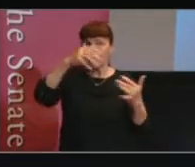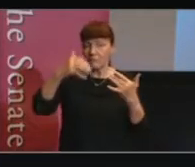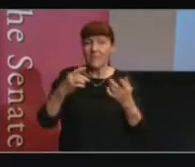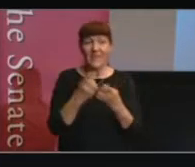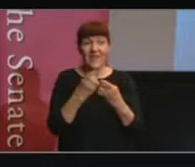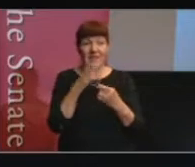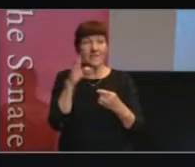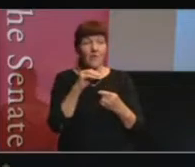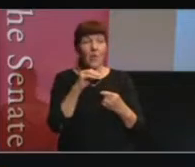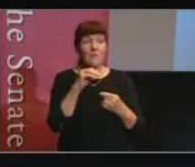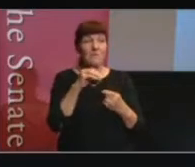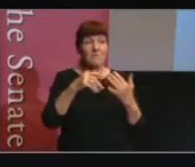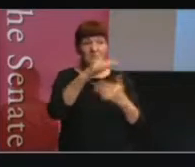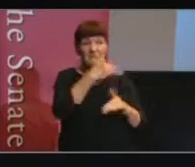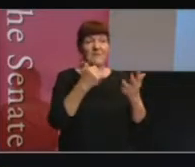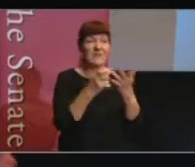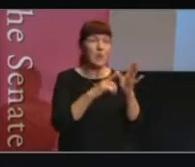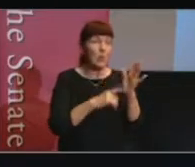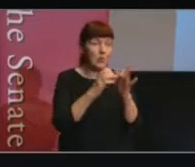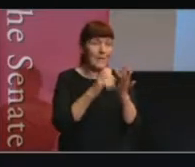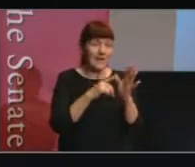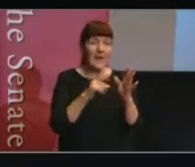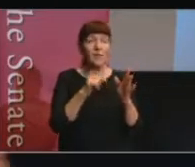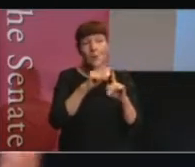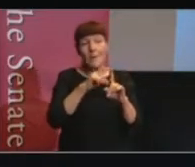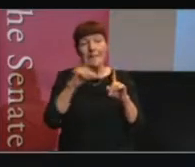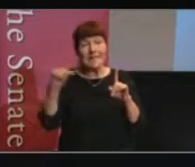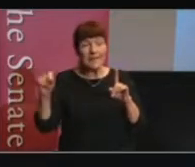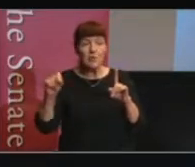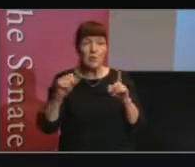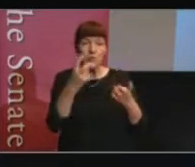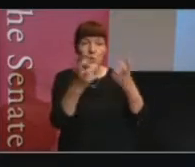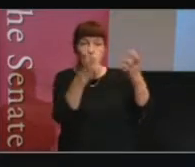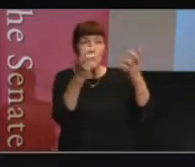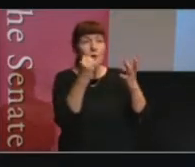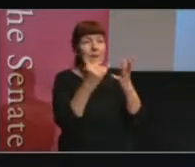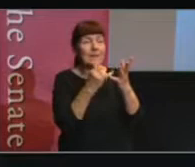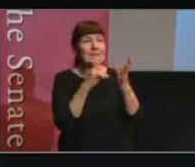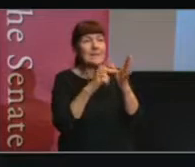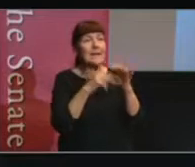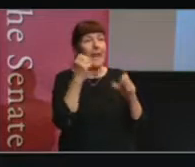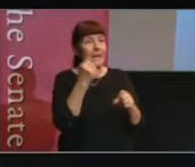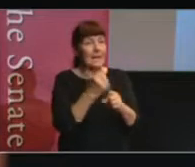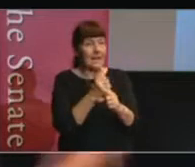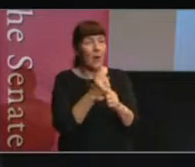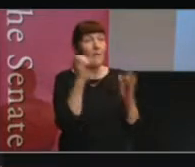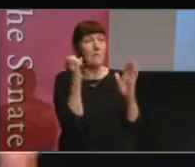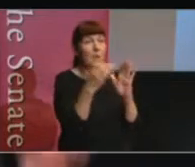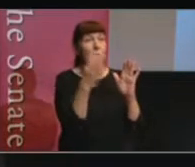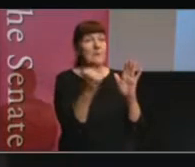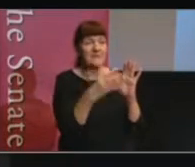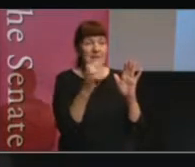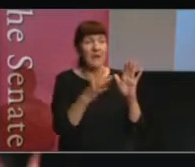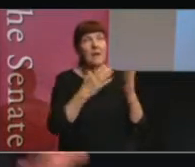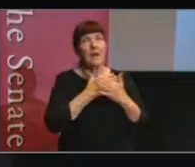social media through digital kind of scanning of social media posts. That's the type of thing